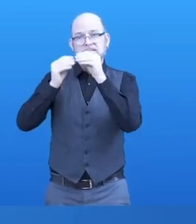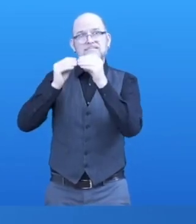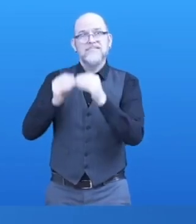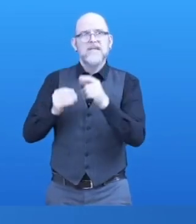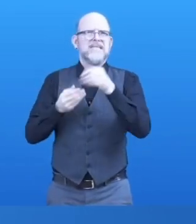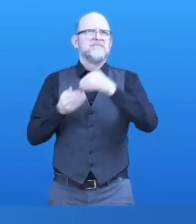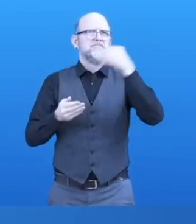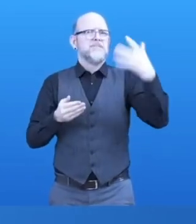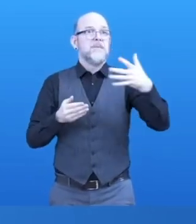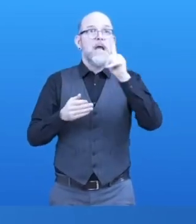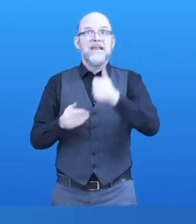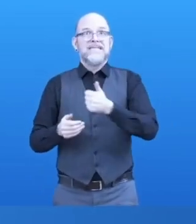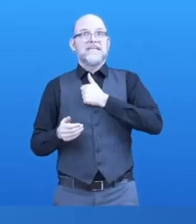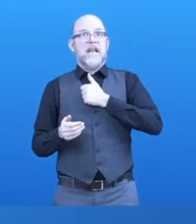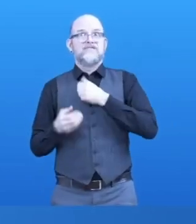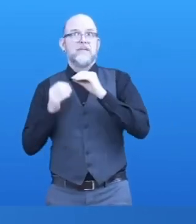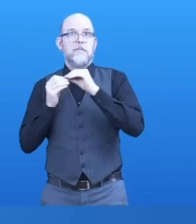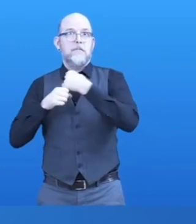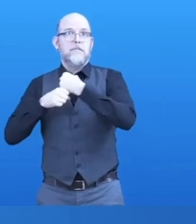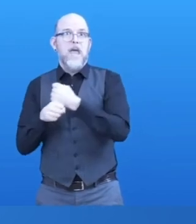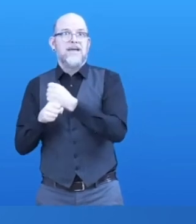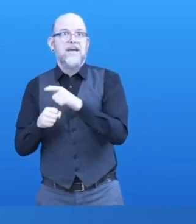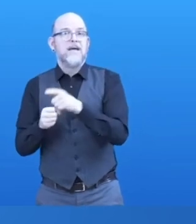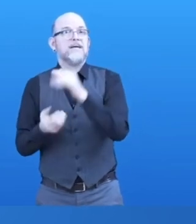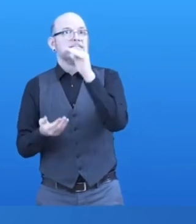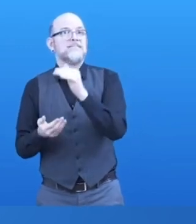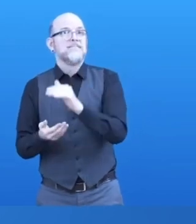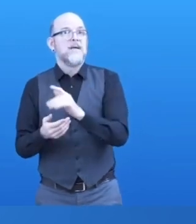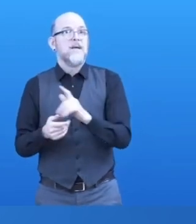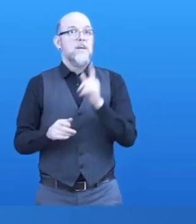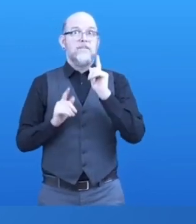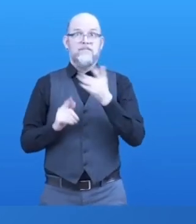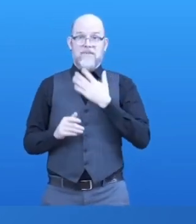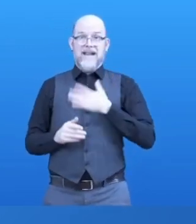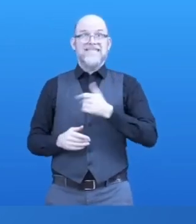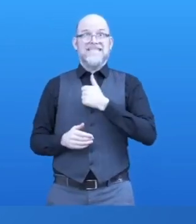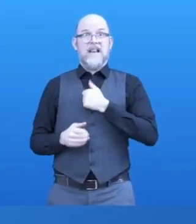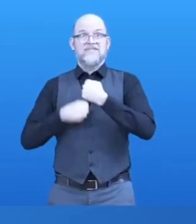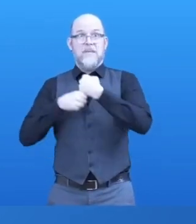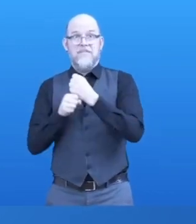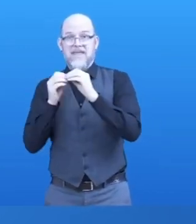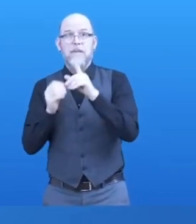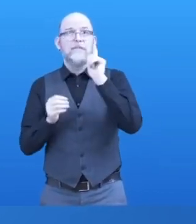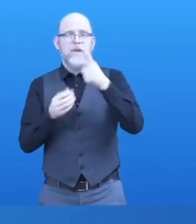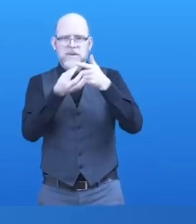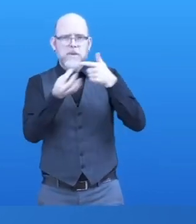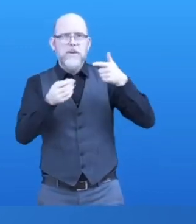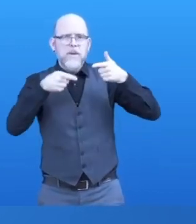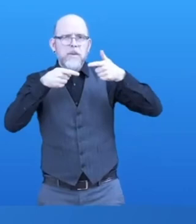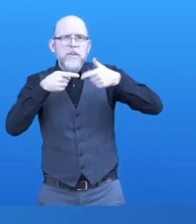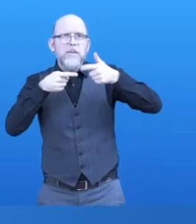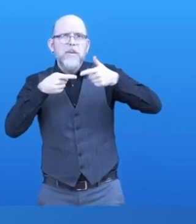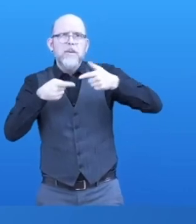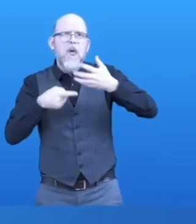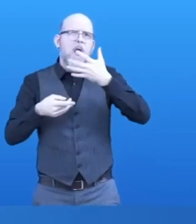blisters on the fingers, with which no braille dots can be felt. Therefore, we are now